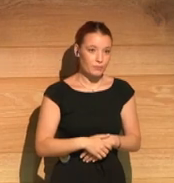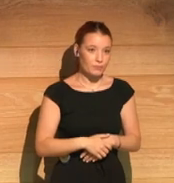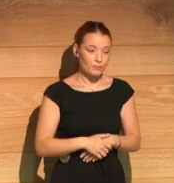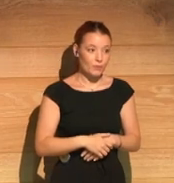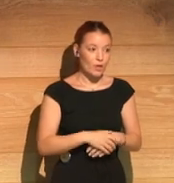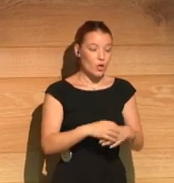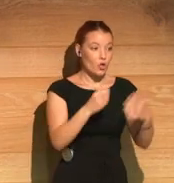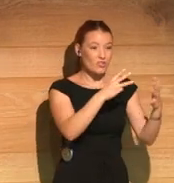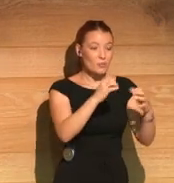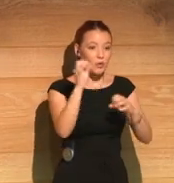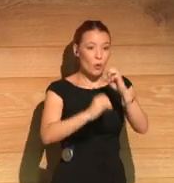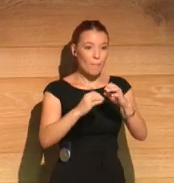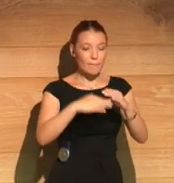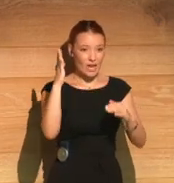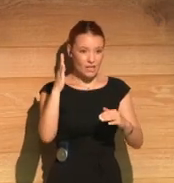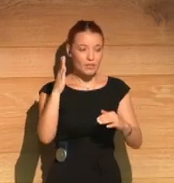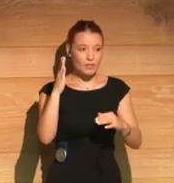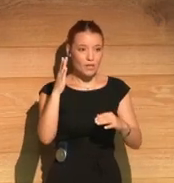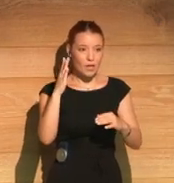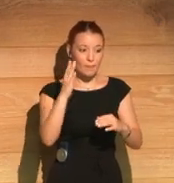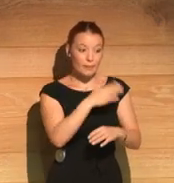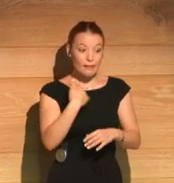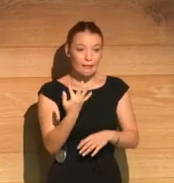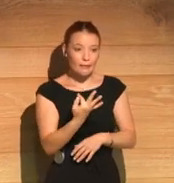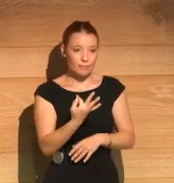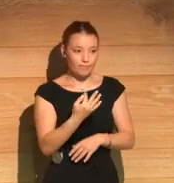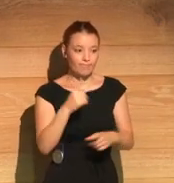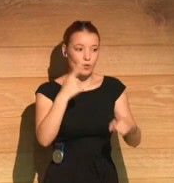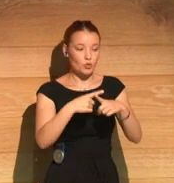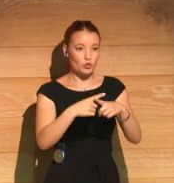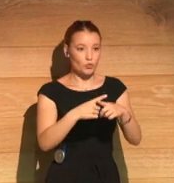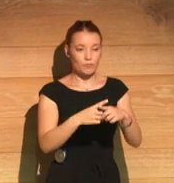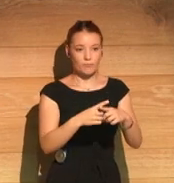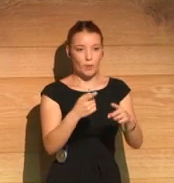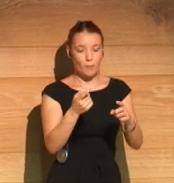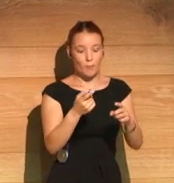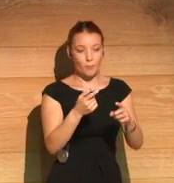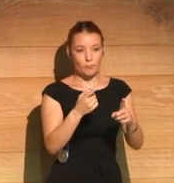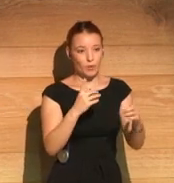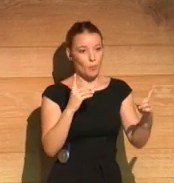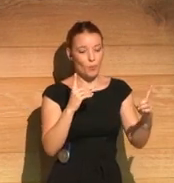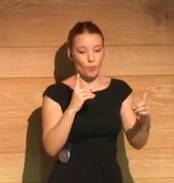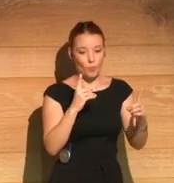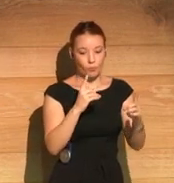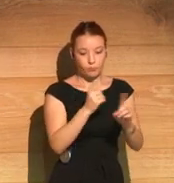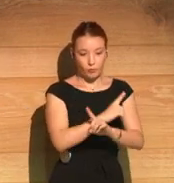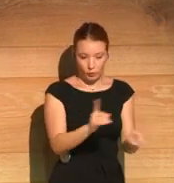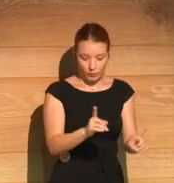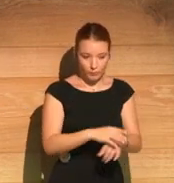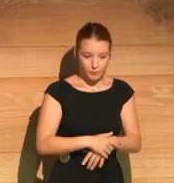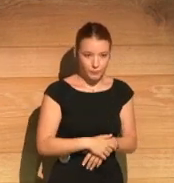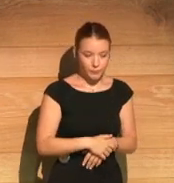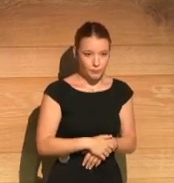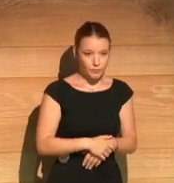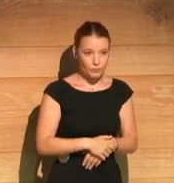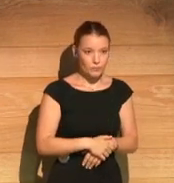And more than 80% wanted it to be banned. However, now Spain